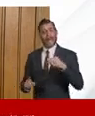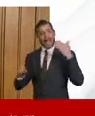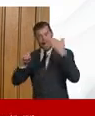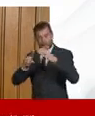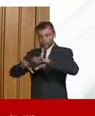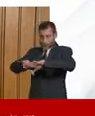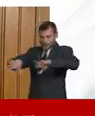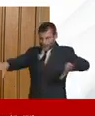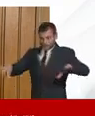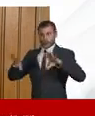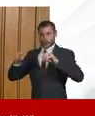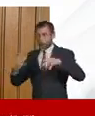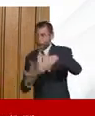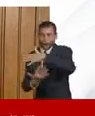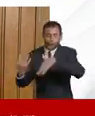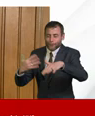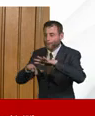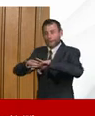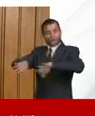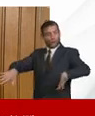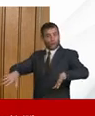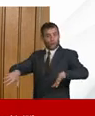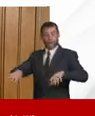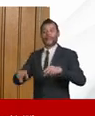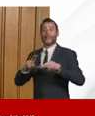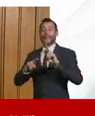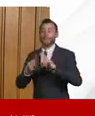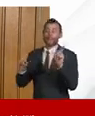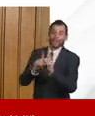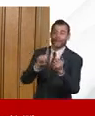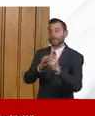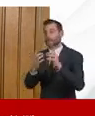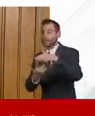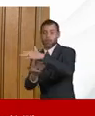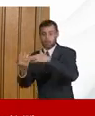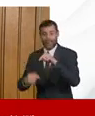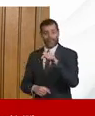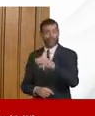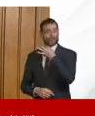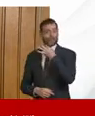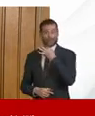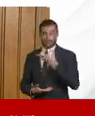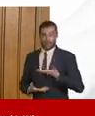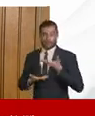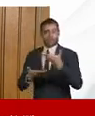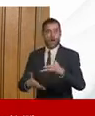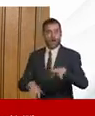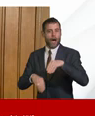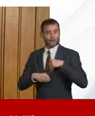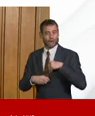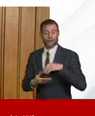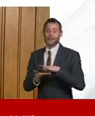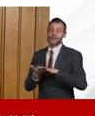interactions um and will allow transmission of disease so perhaps test test really carefully your strength of feeling